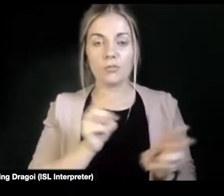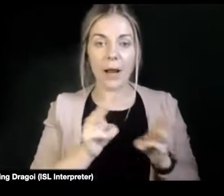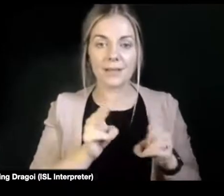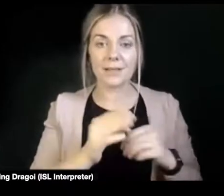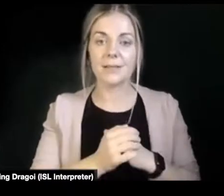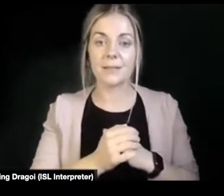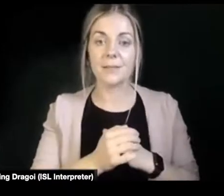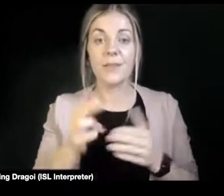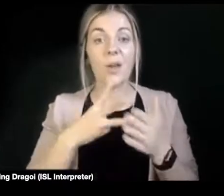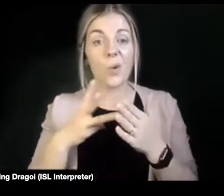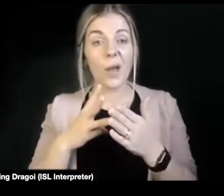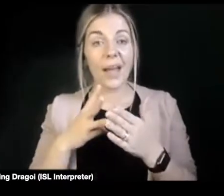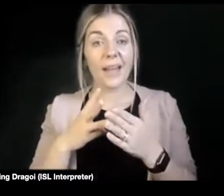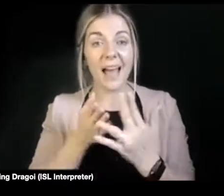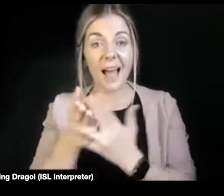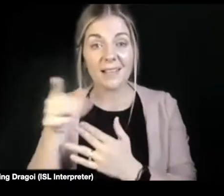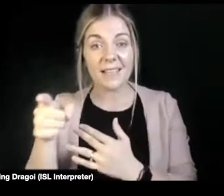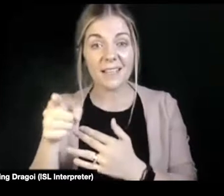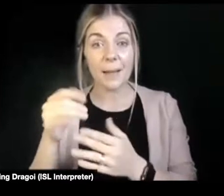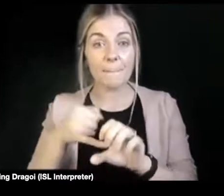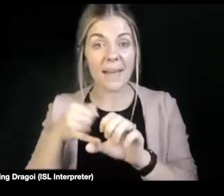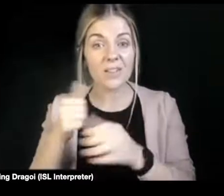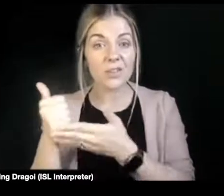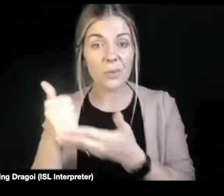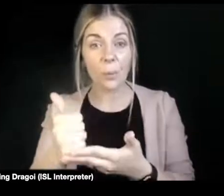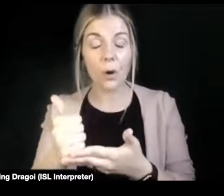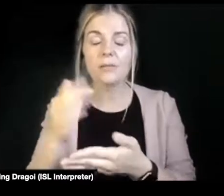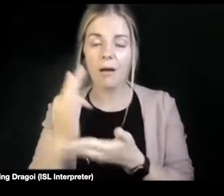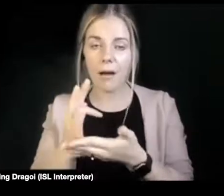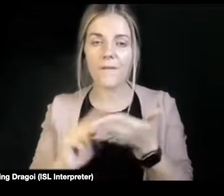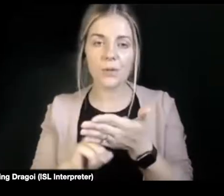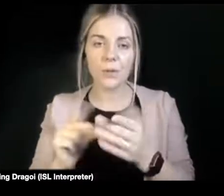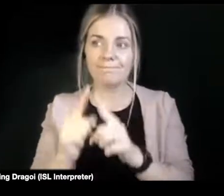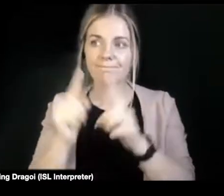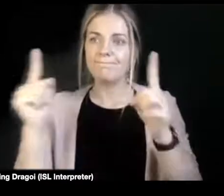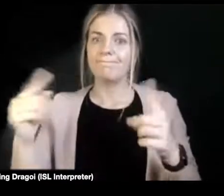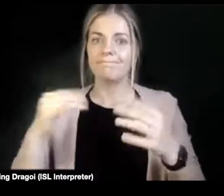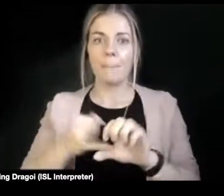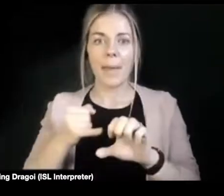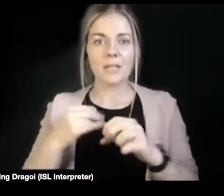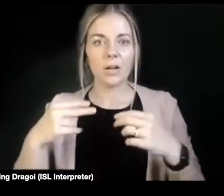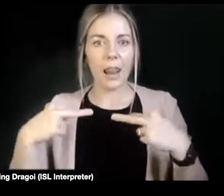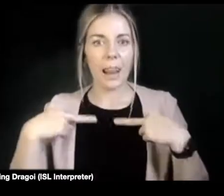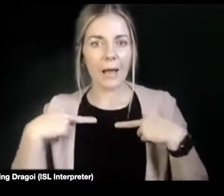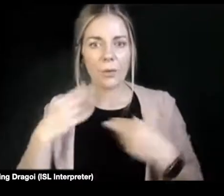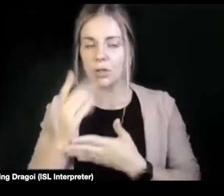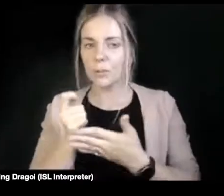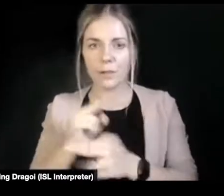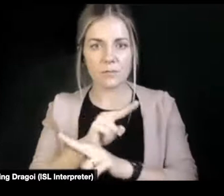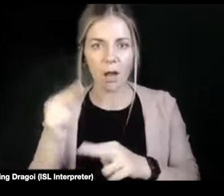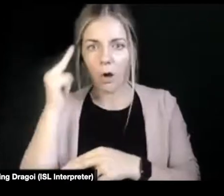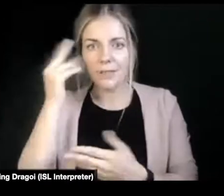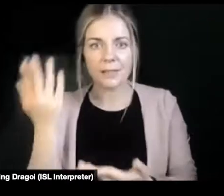supports, as I said, language often uses predominant medical in nature, and it's not challenging the understanding. It just simply